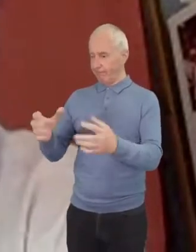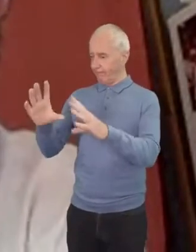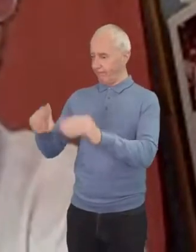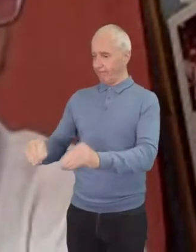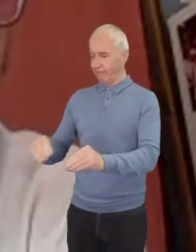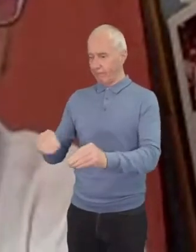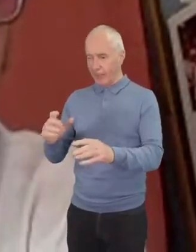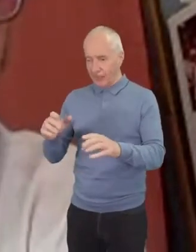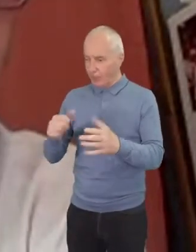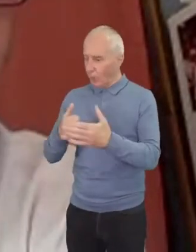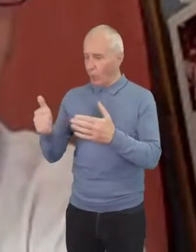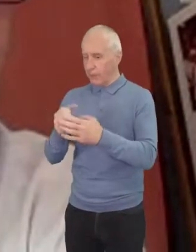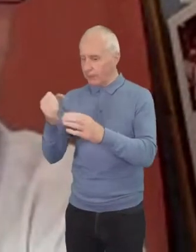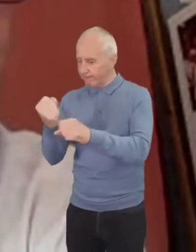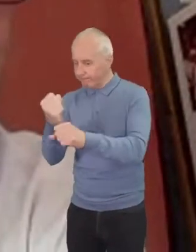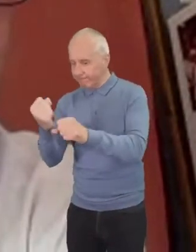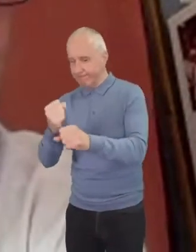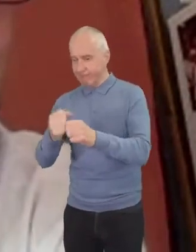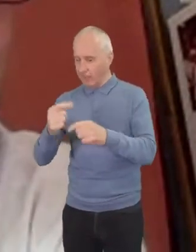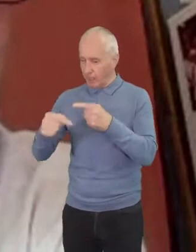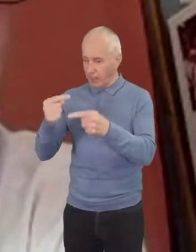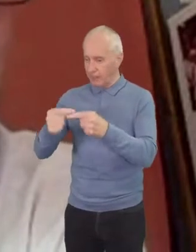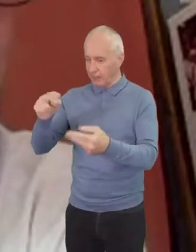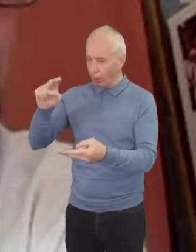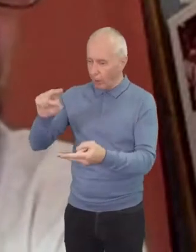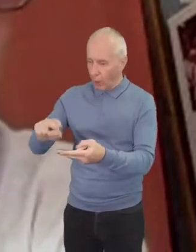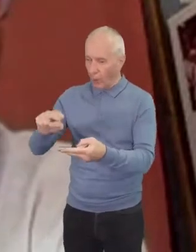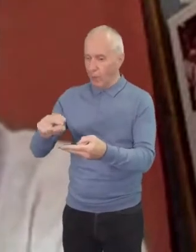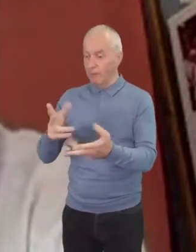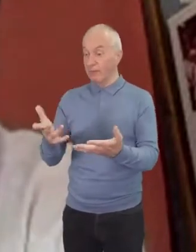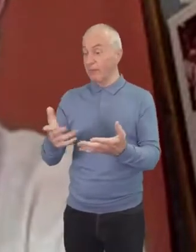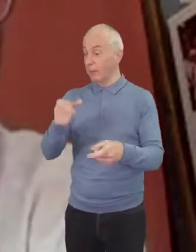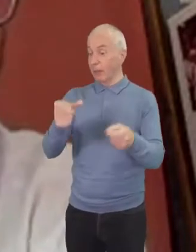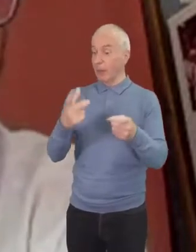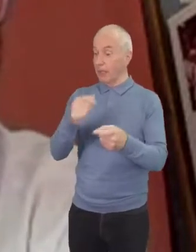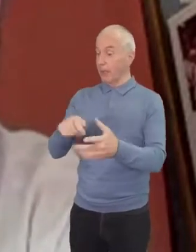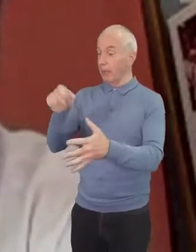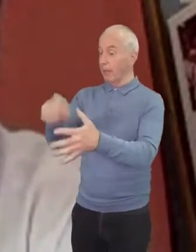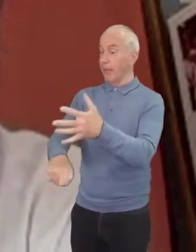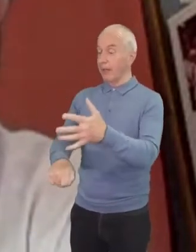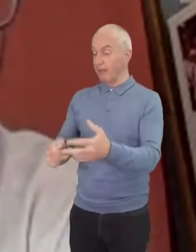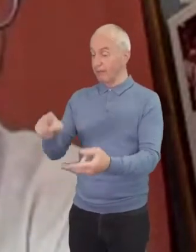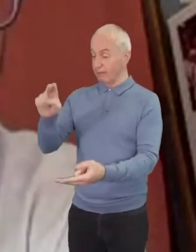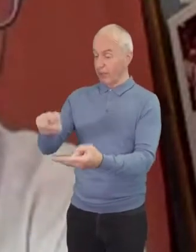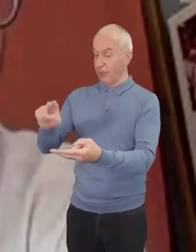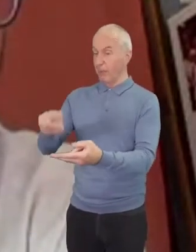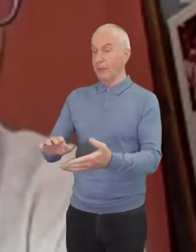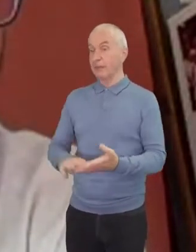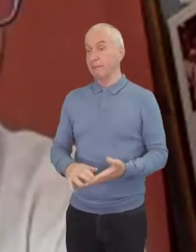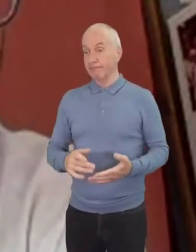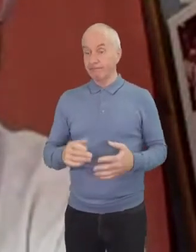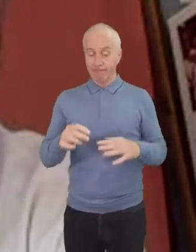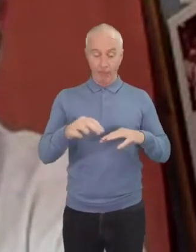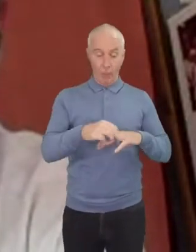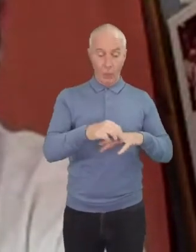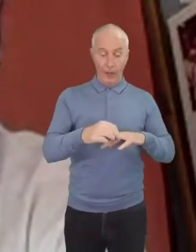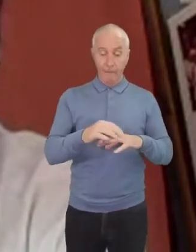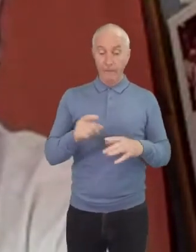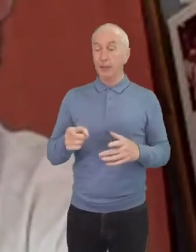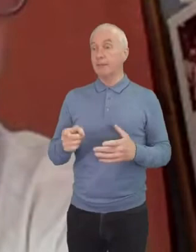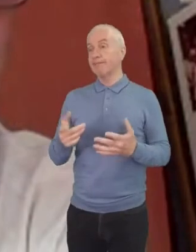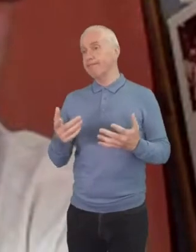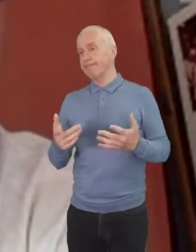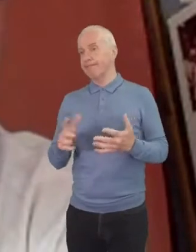maintained with low mileage and uh um you can get them for pretty cheap so she she uh we we got this